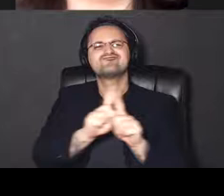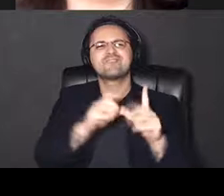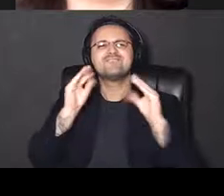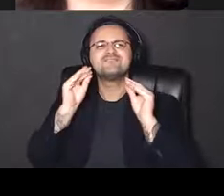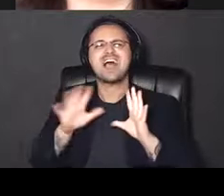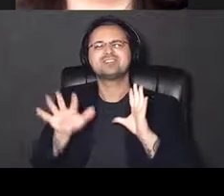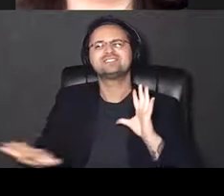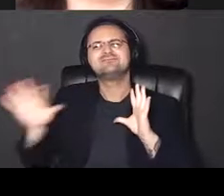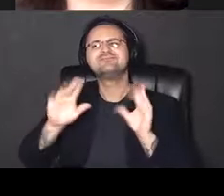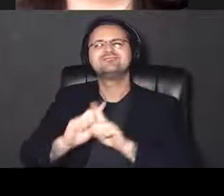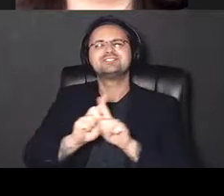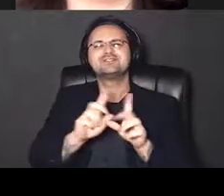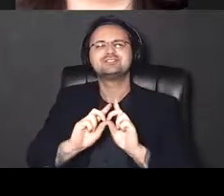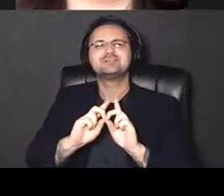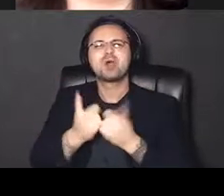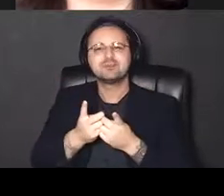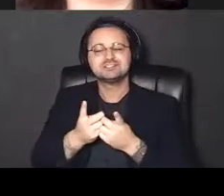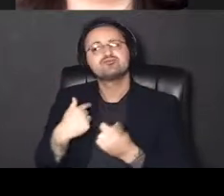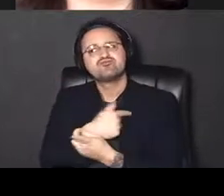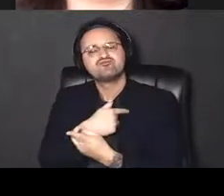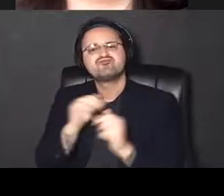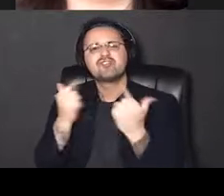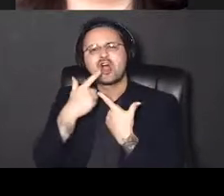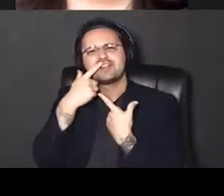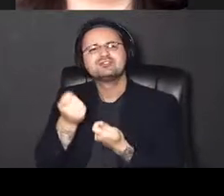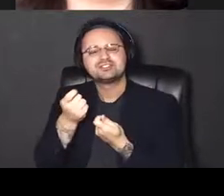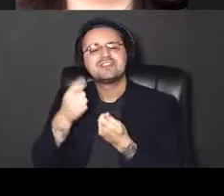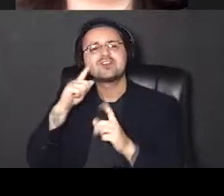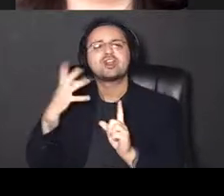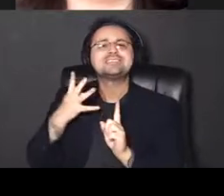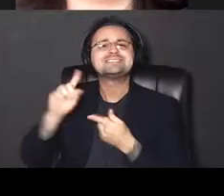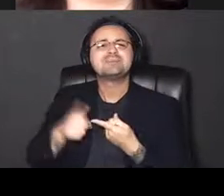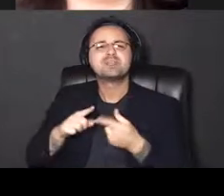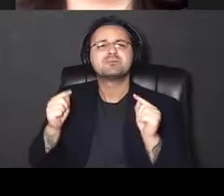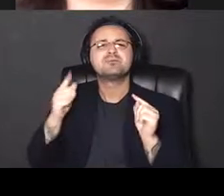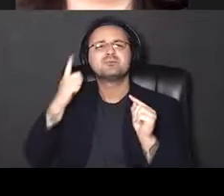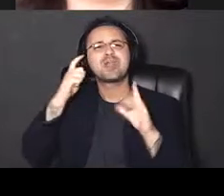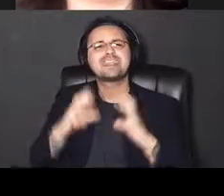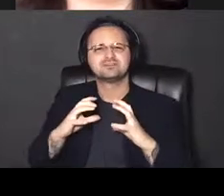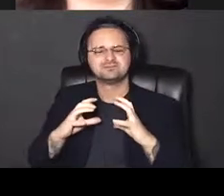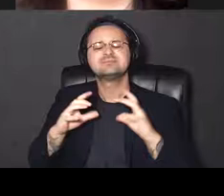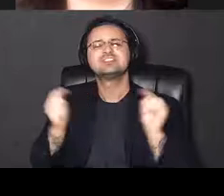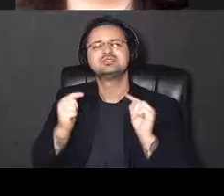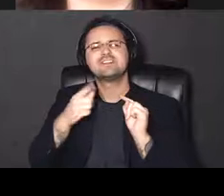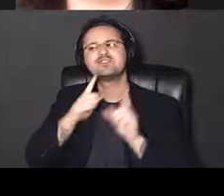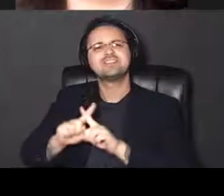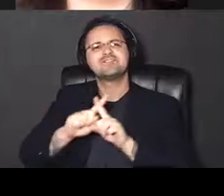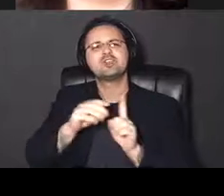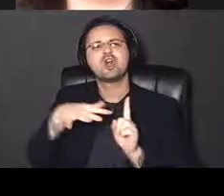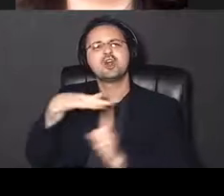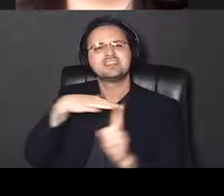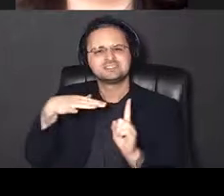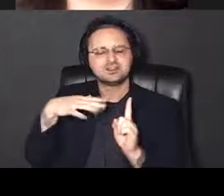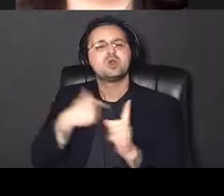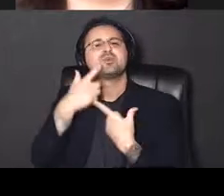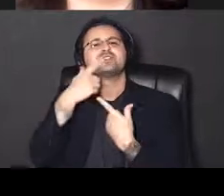multiple departments. And we're all quite interested in ischemic brain injury in various contexts. So we're certainly interested in sort of the mechanisms